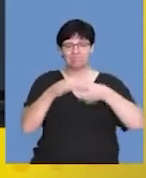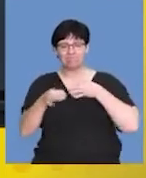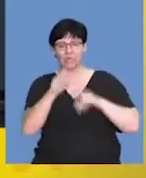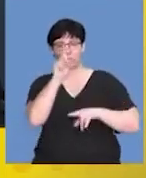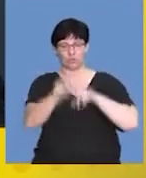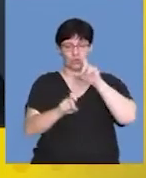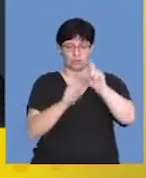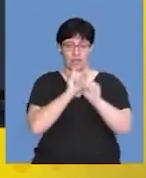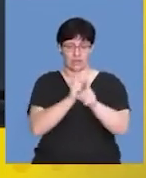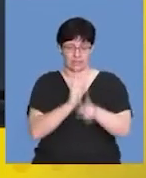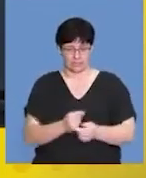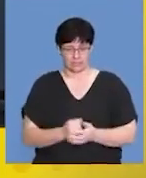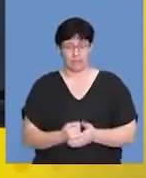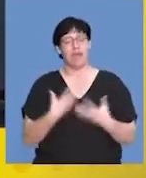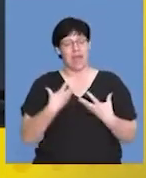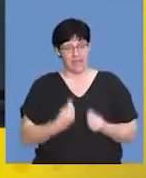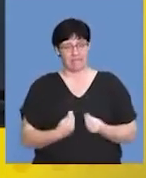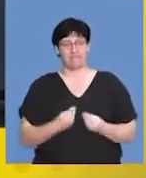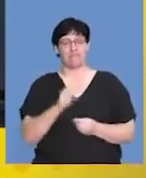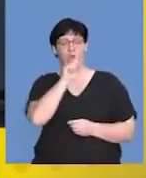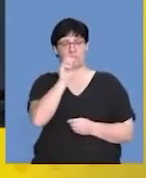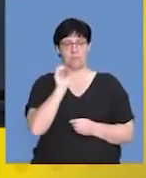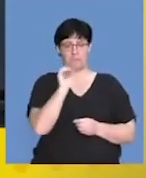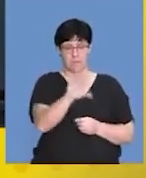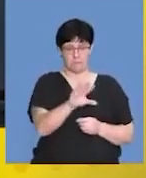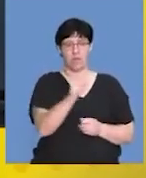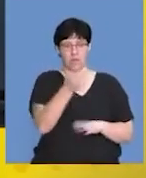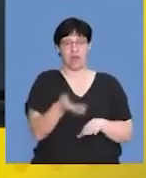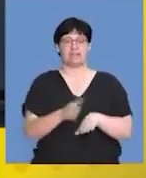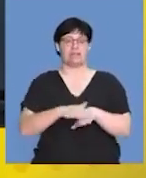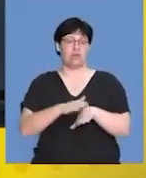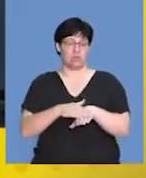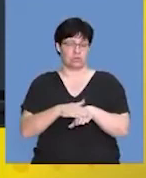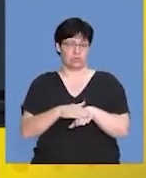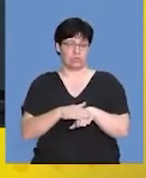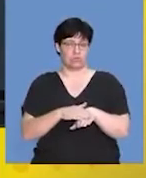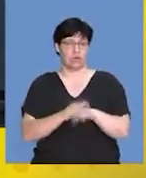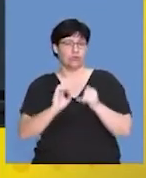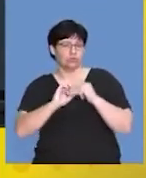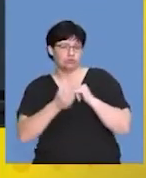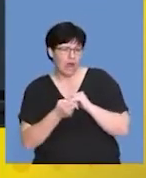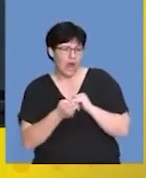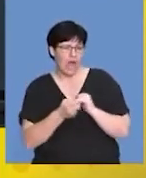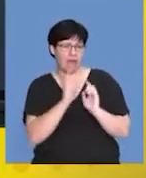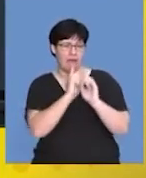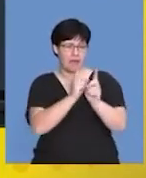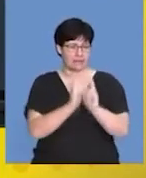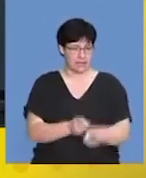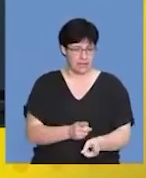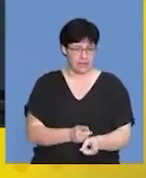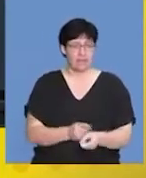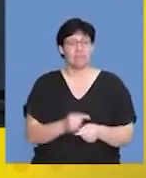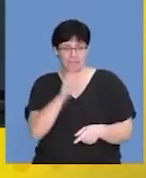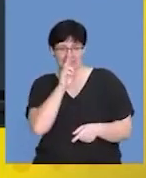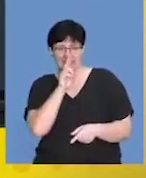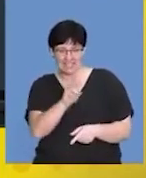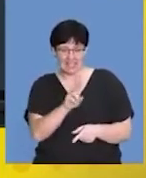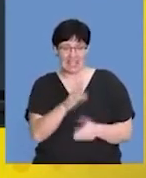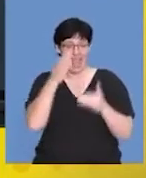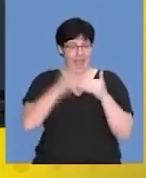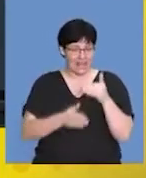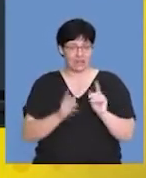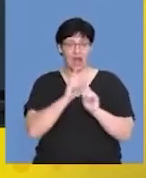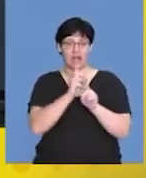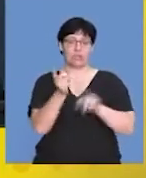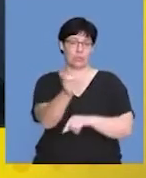I've put in a few questions on and you can download those questions, try and attempt them and then we will look at these questions at the